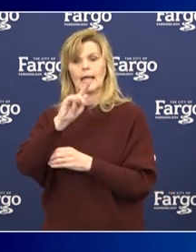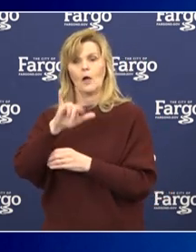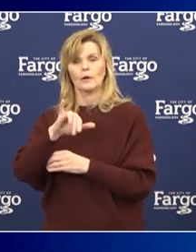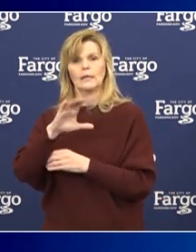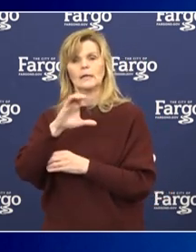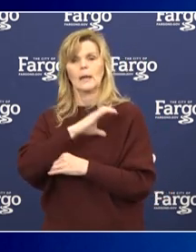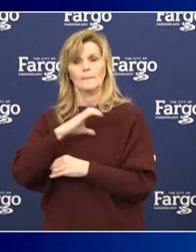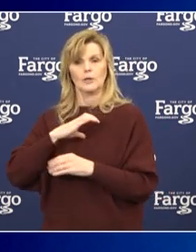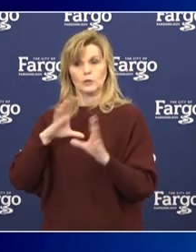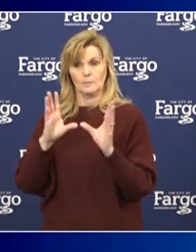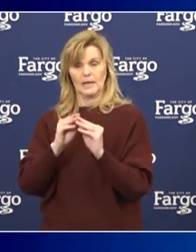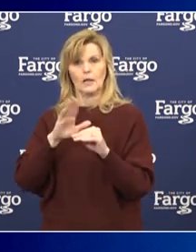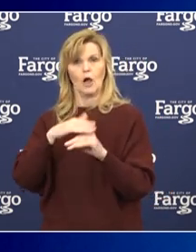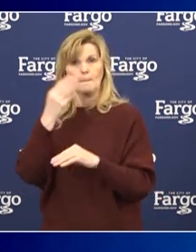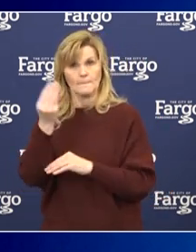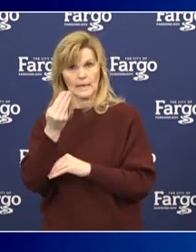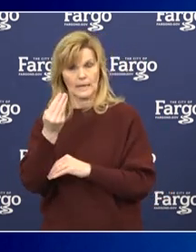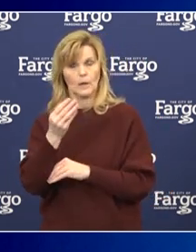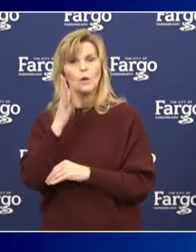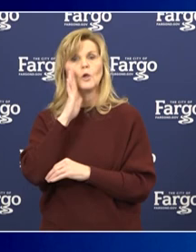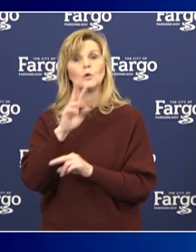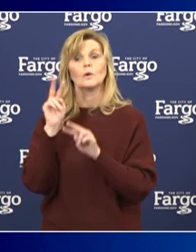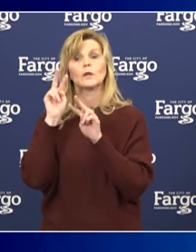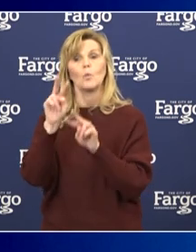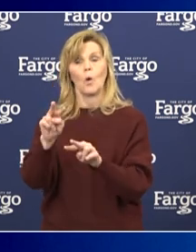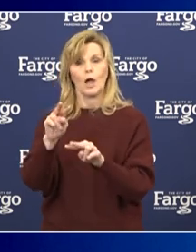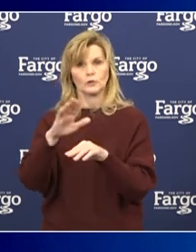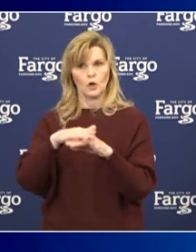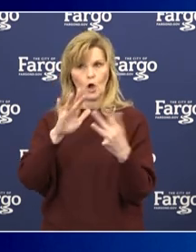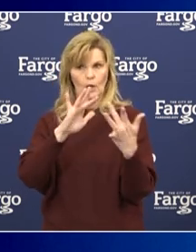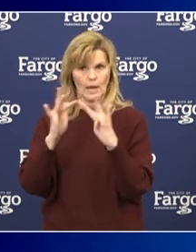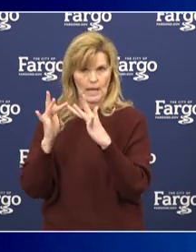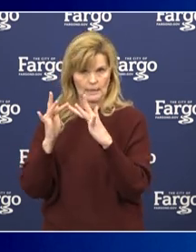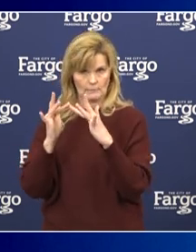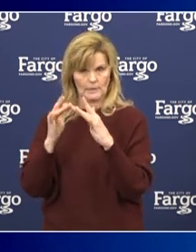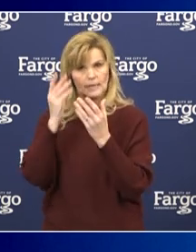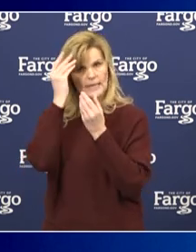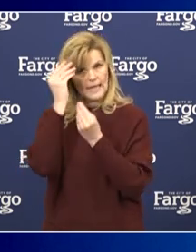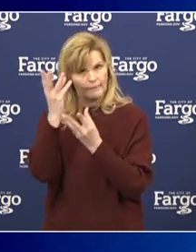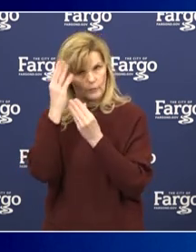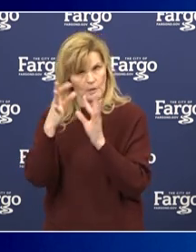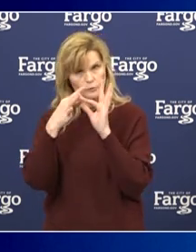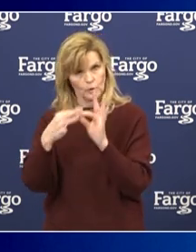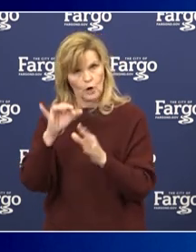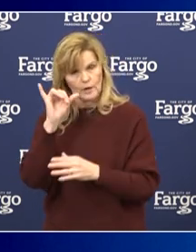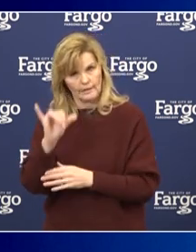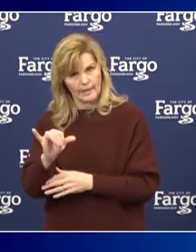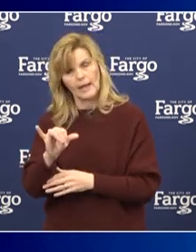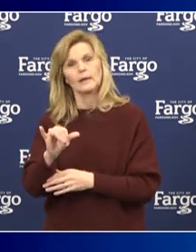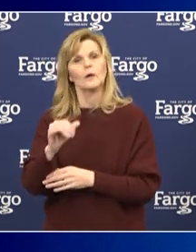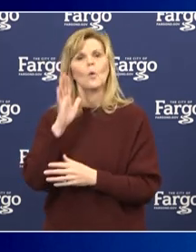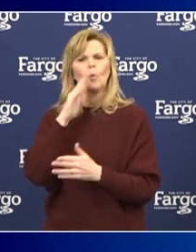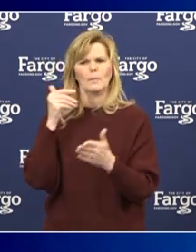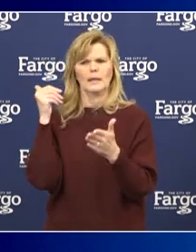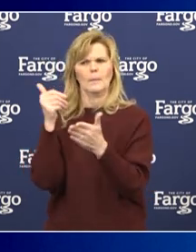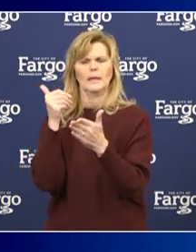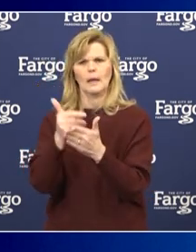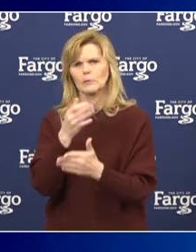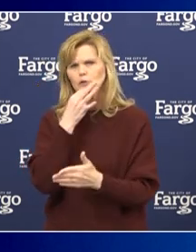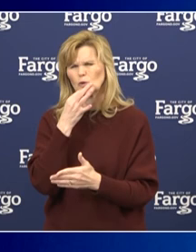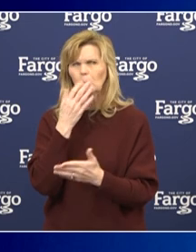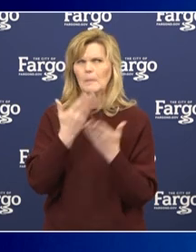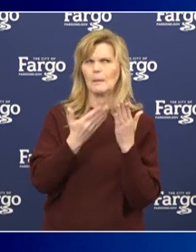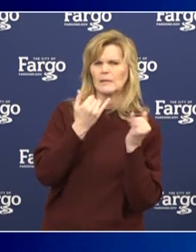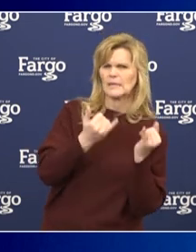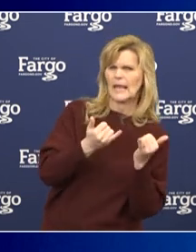also on Monday, will be able to be viewed live online. Information on that is forthcoming. Hopefully we should have that today,